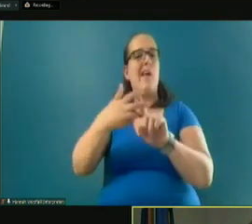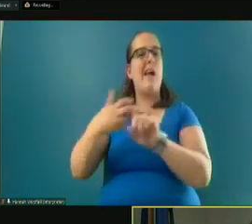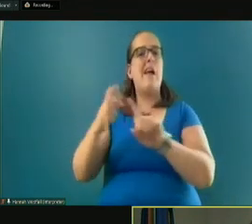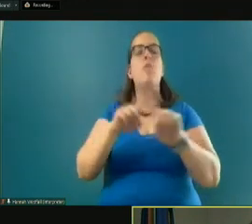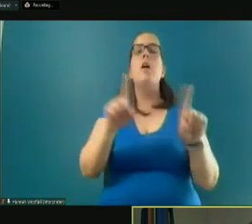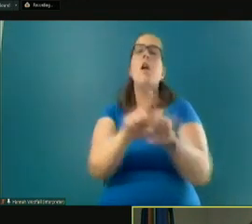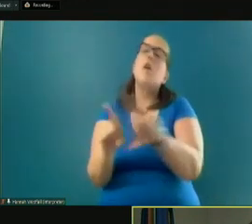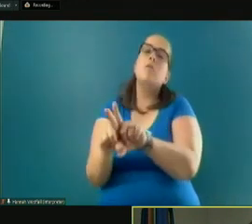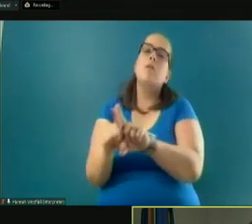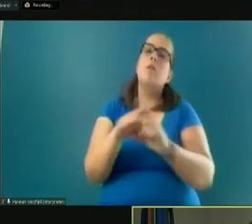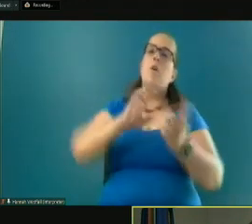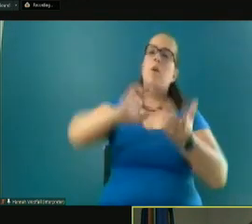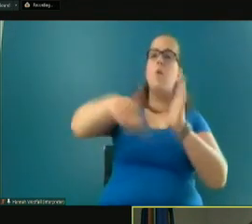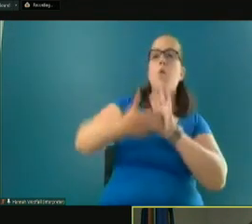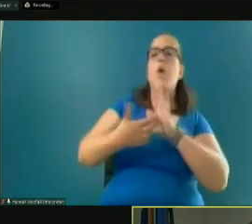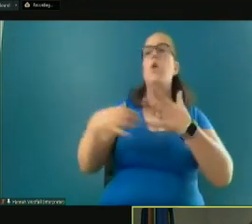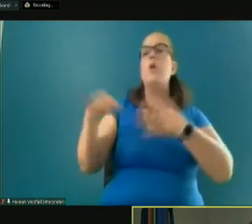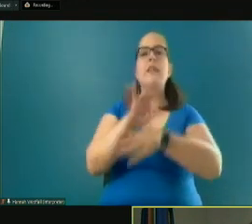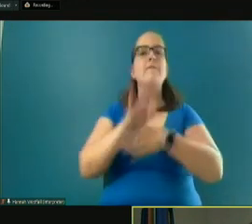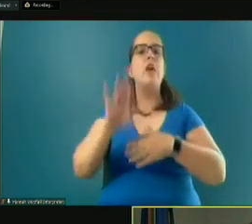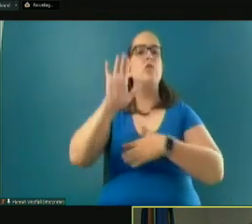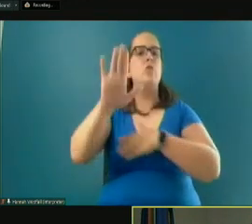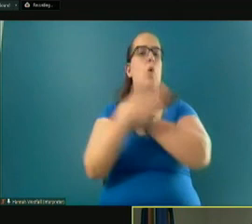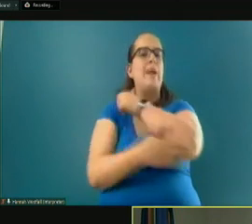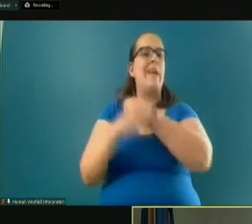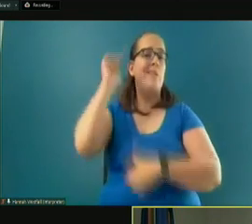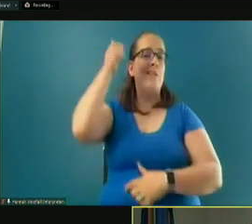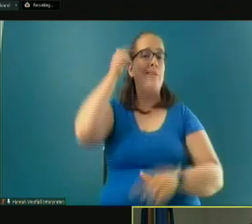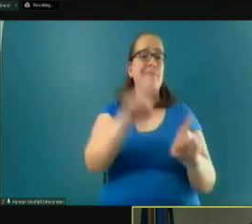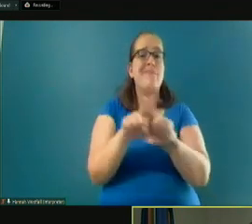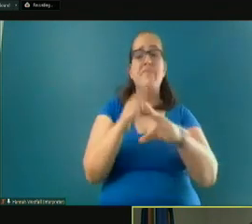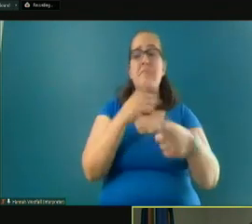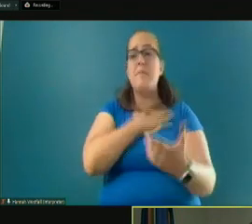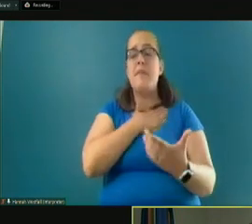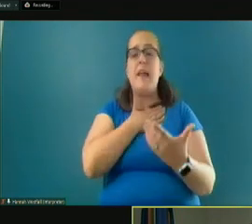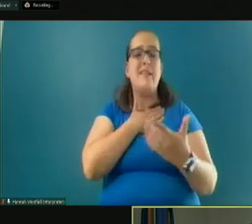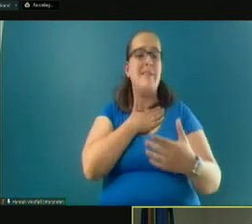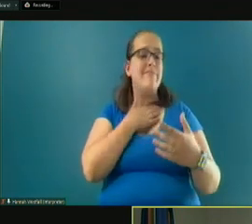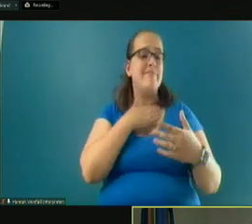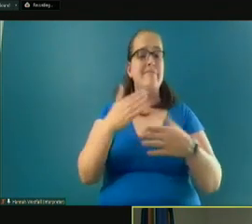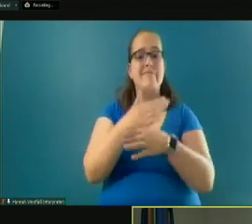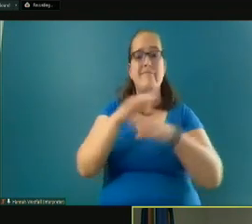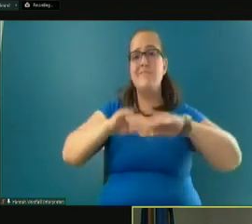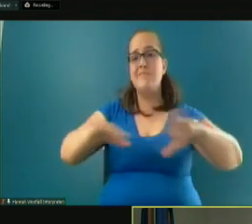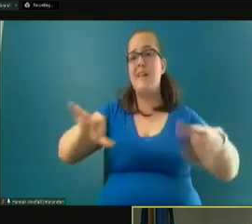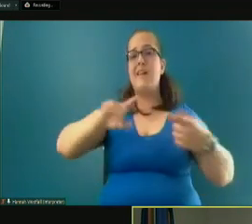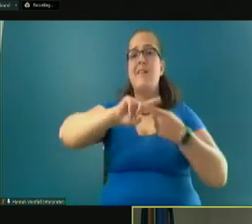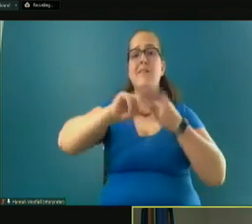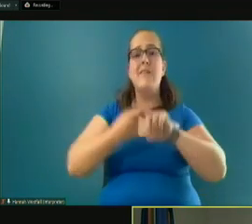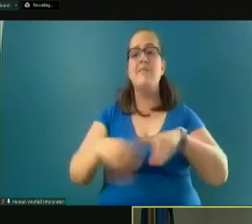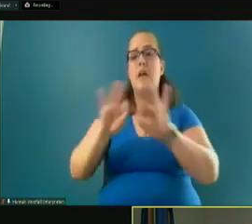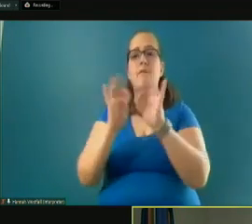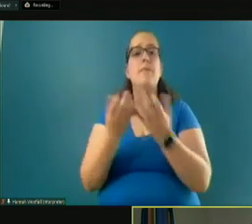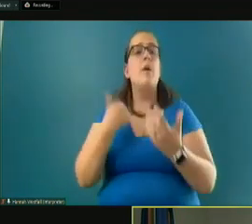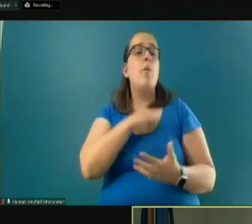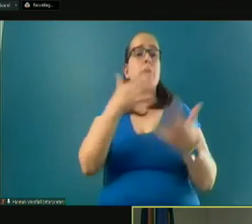role and function of your county government also. So please share with your friends and family. We do want to